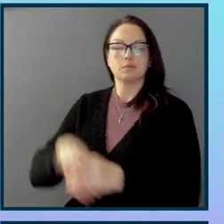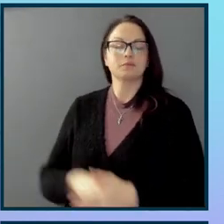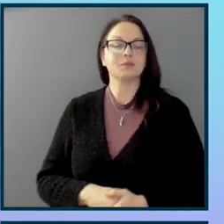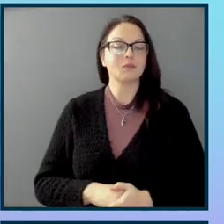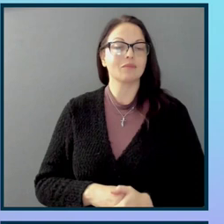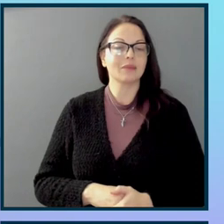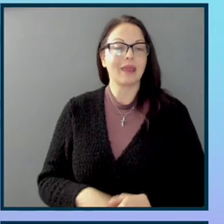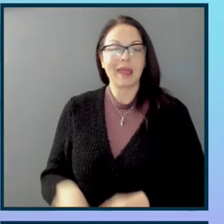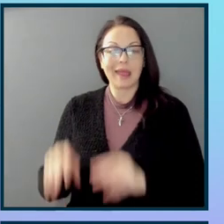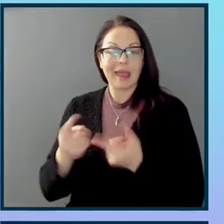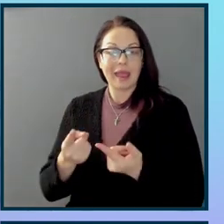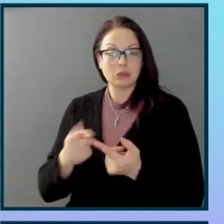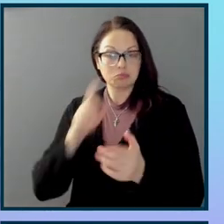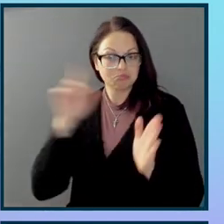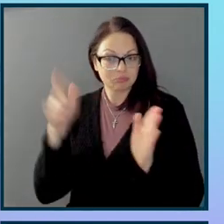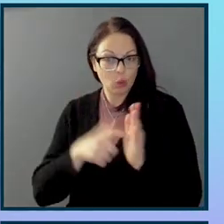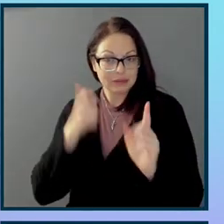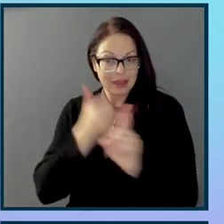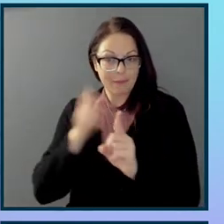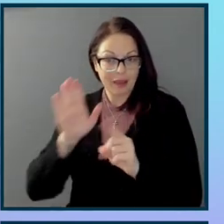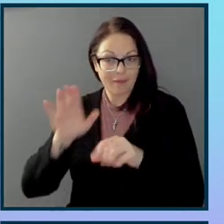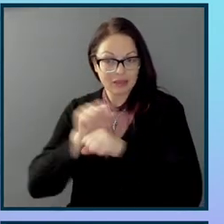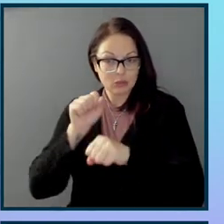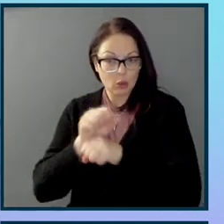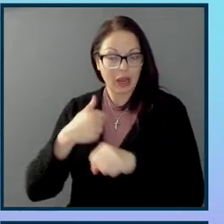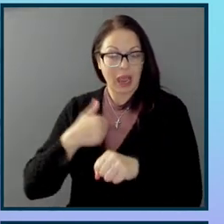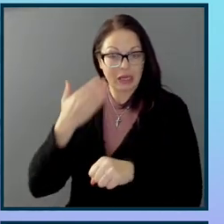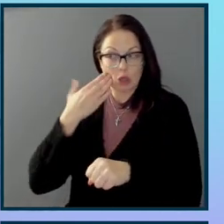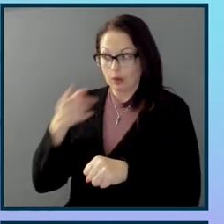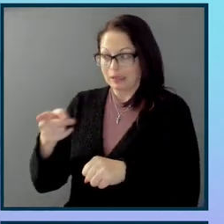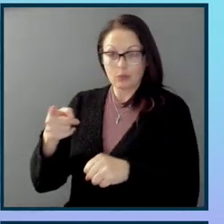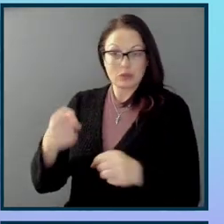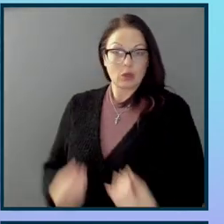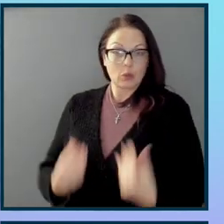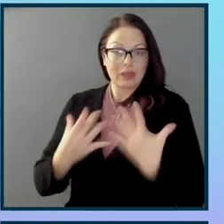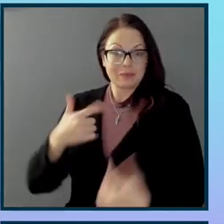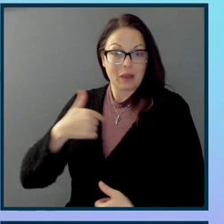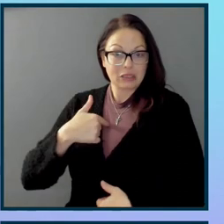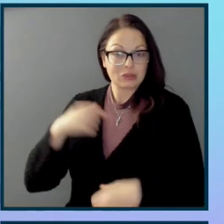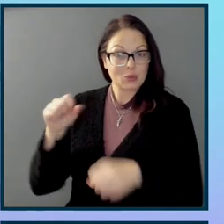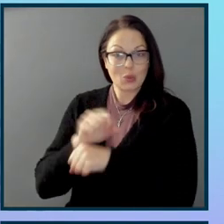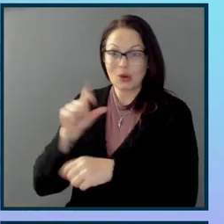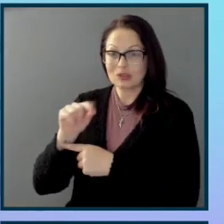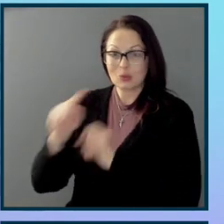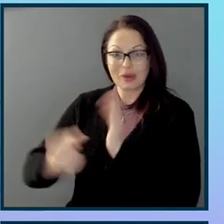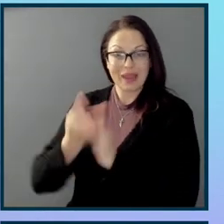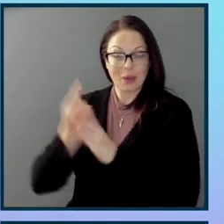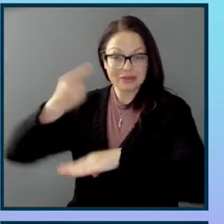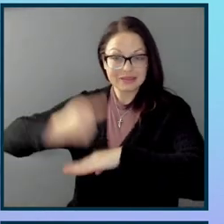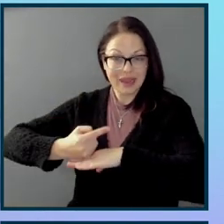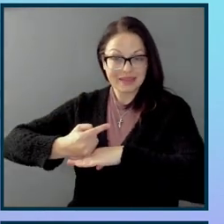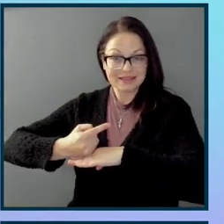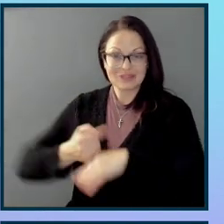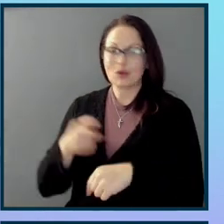to have. I know that he's the one who inspired me to wake up and work 20 hour days. So, you know, he has